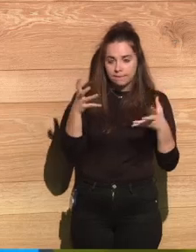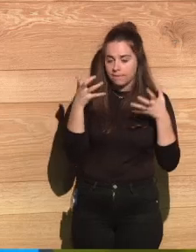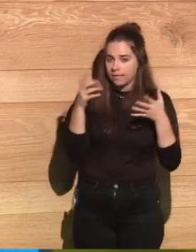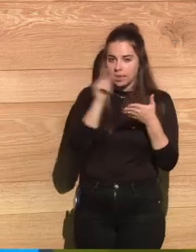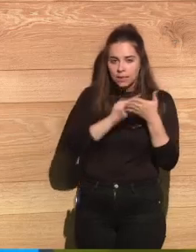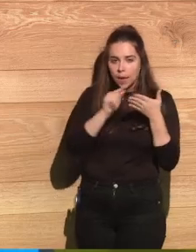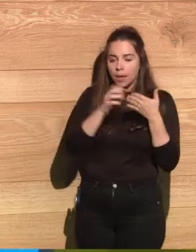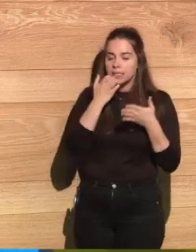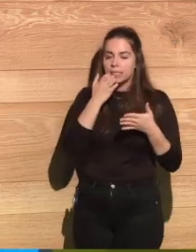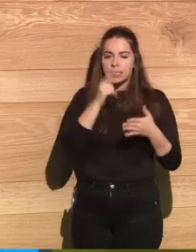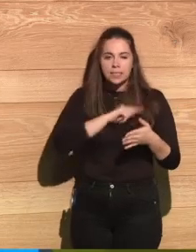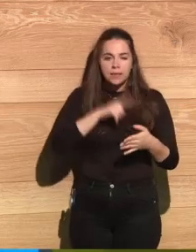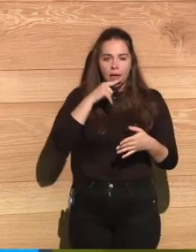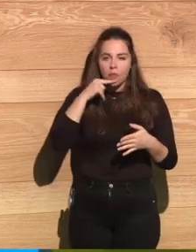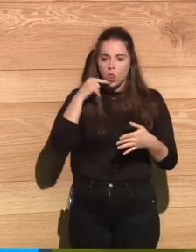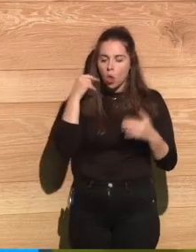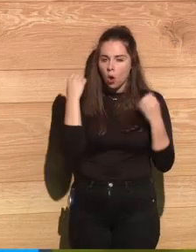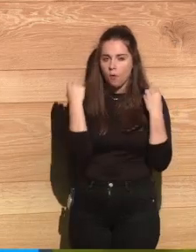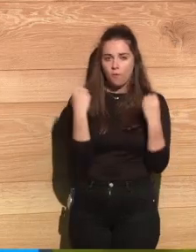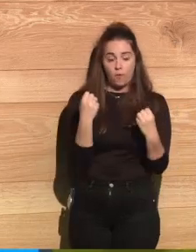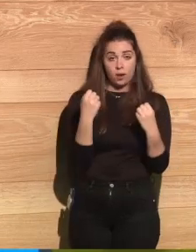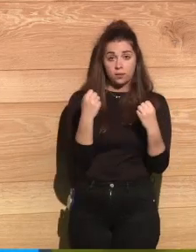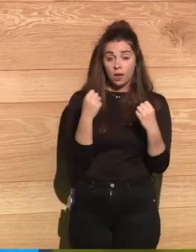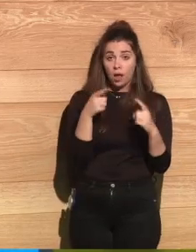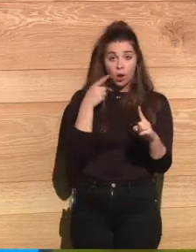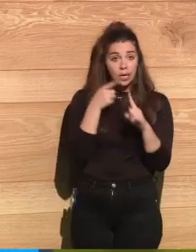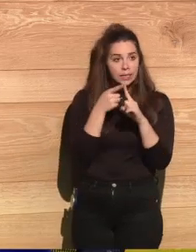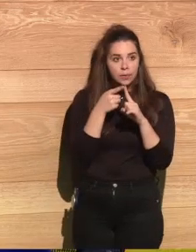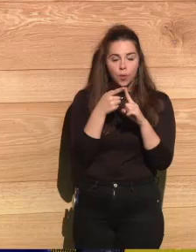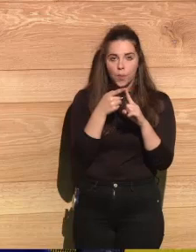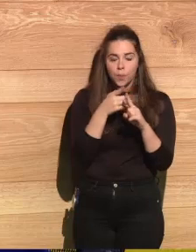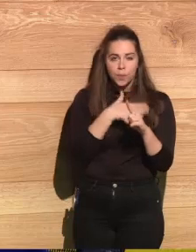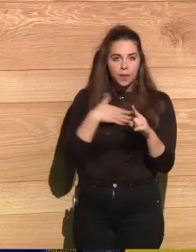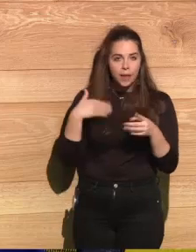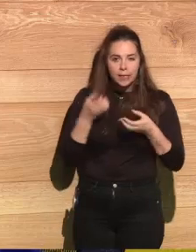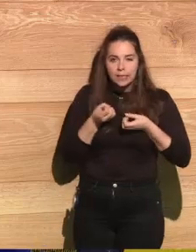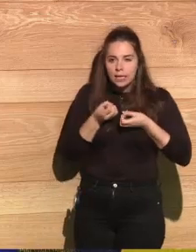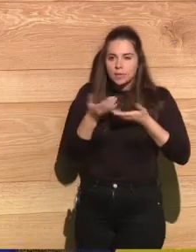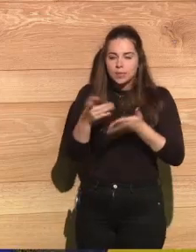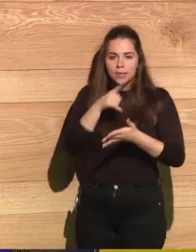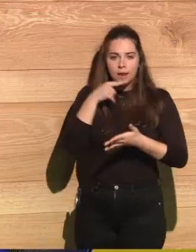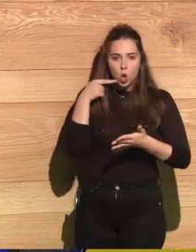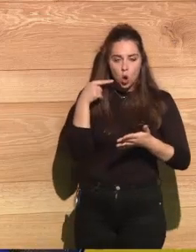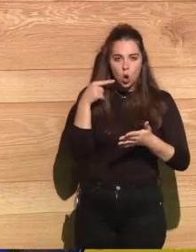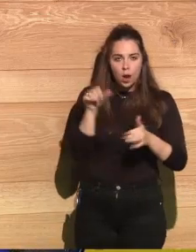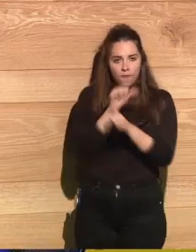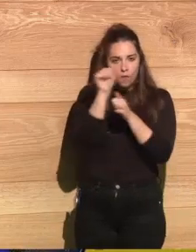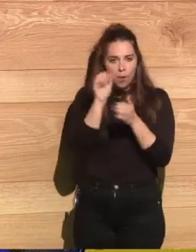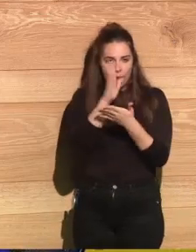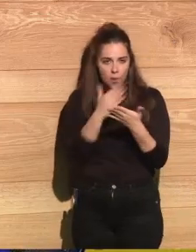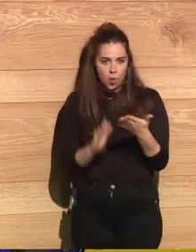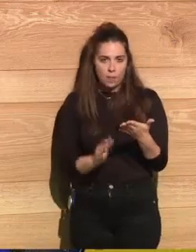your pain by expressing them in the form of poems and so on. All